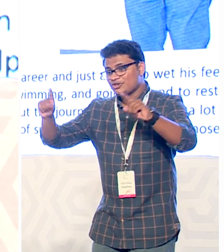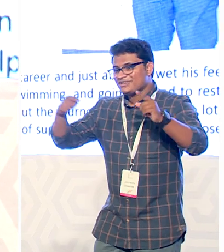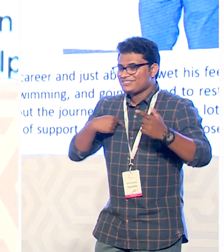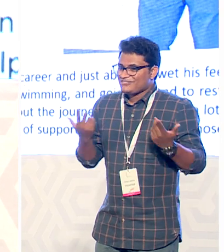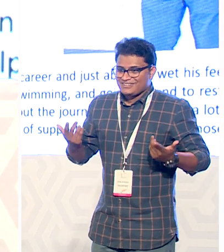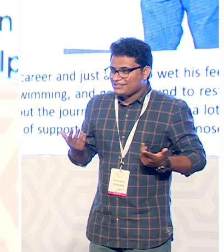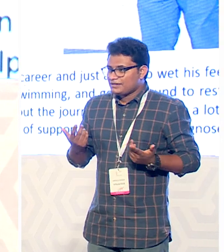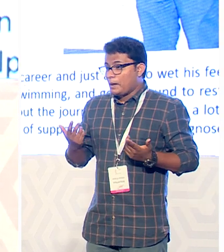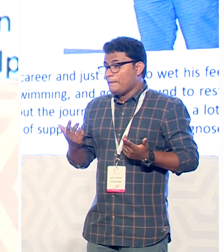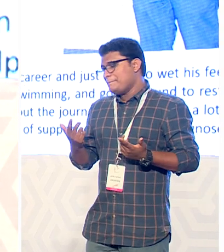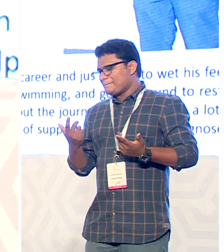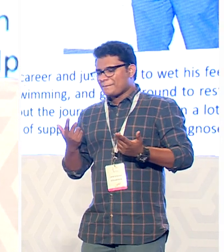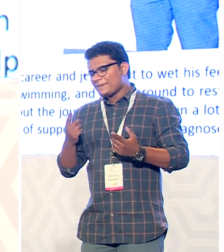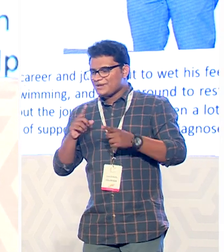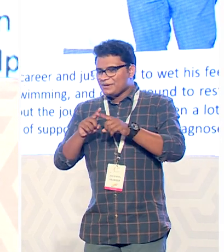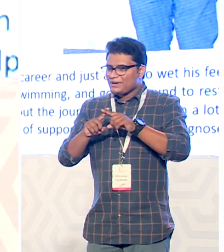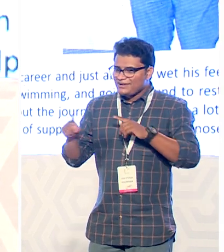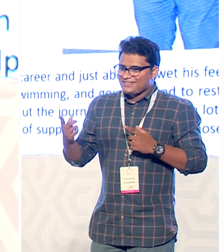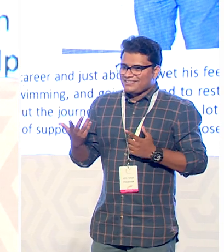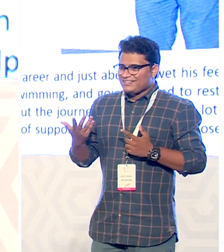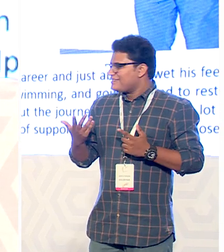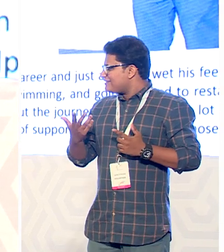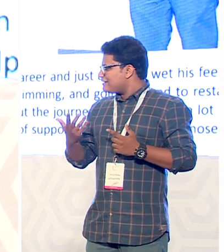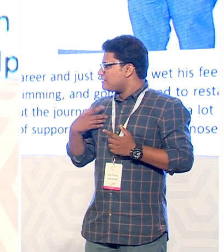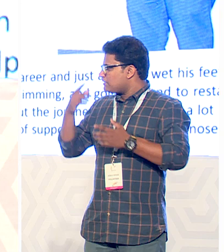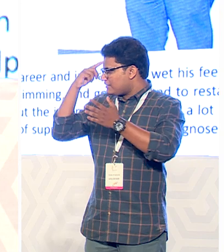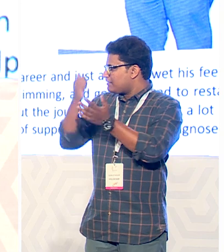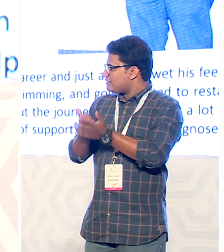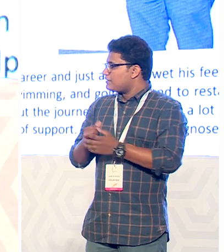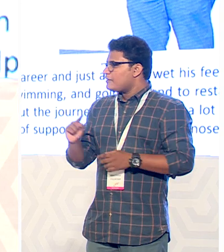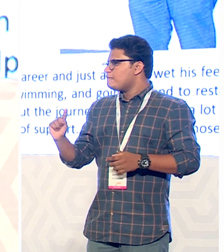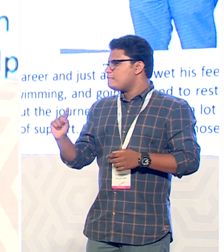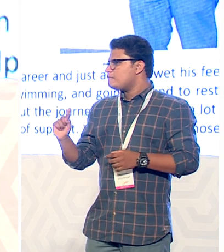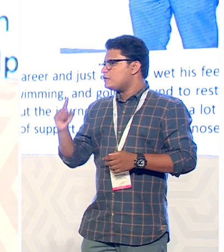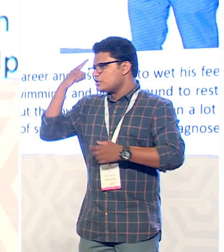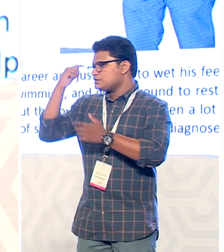but you know deciding to start I feel is the first step